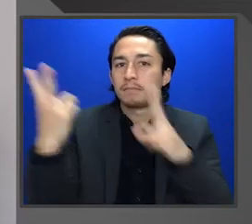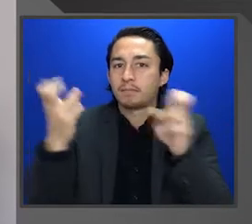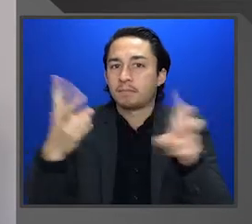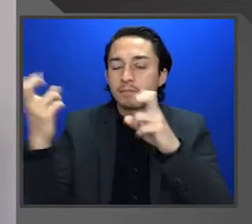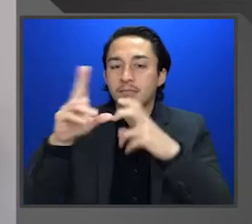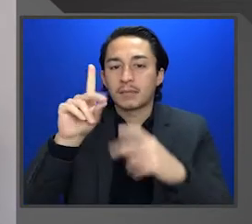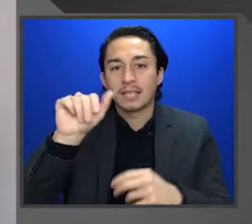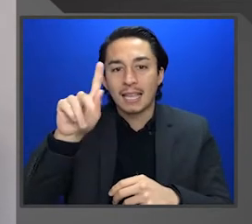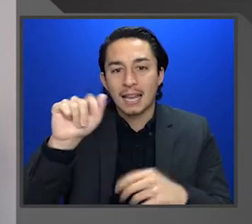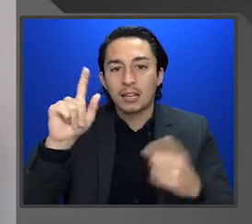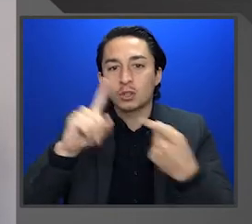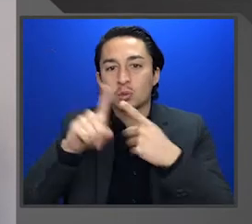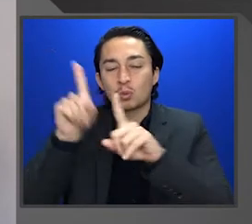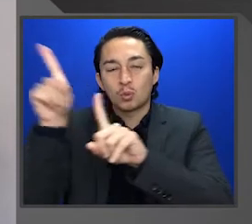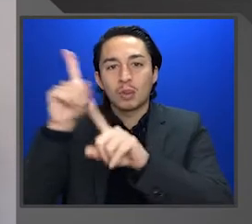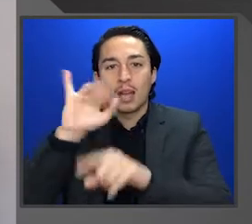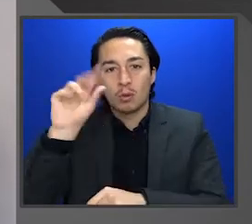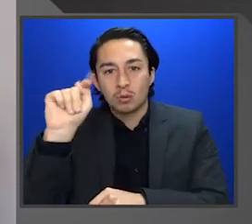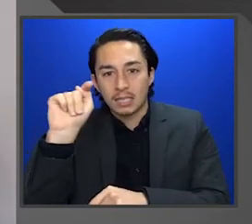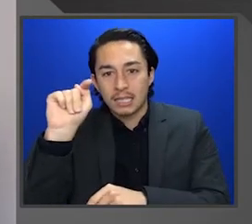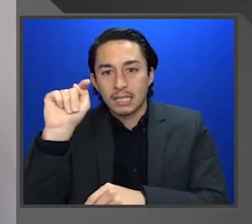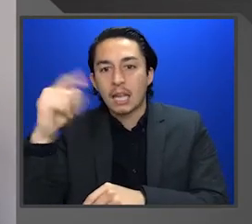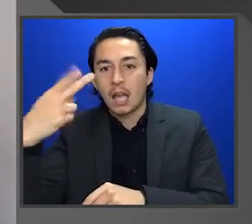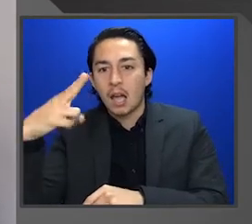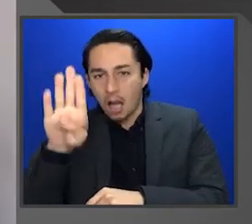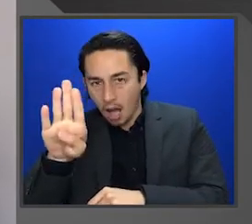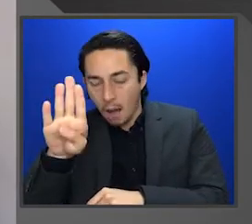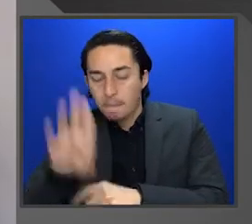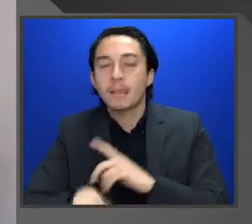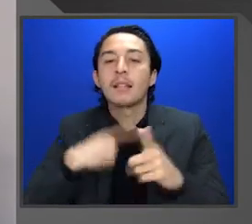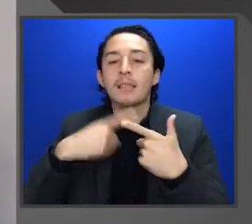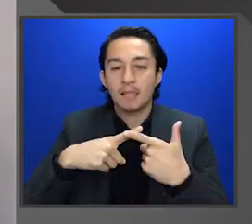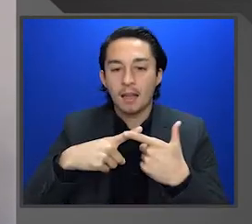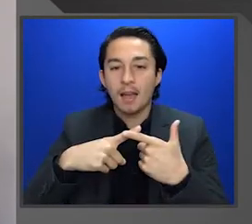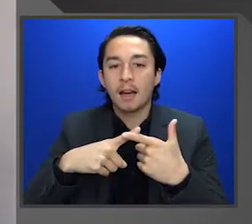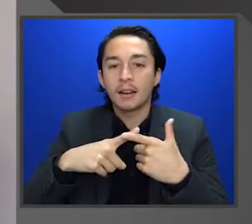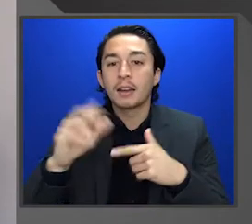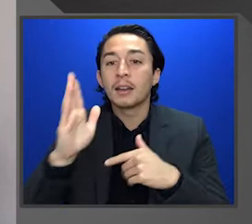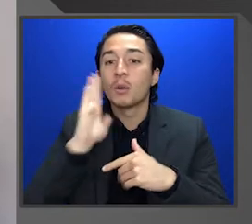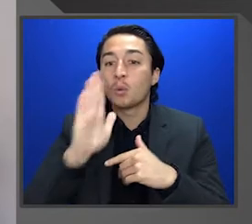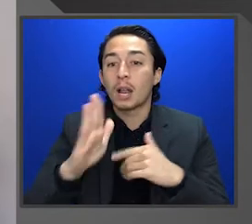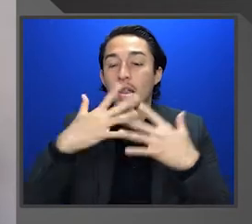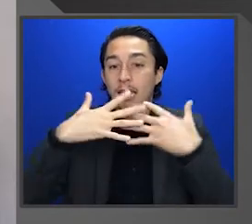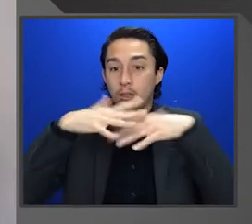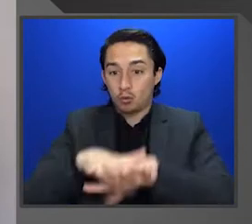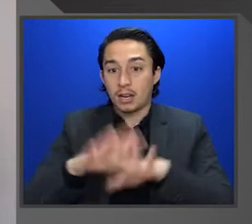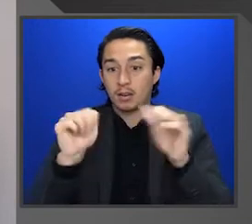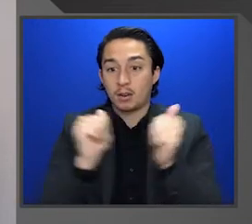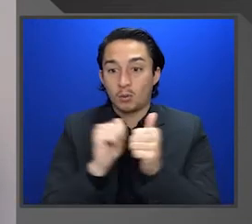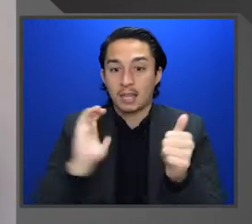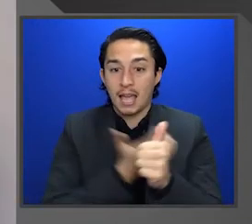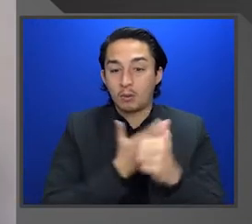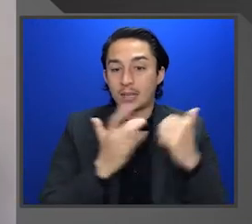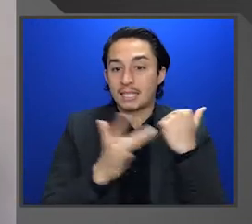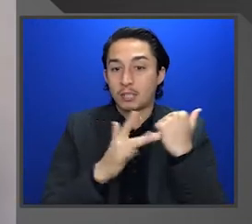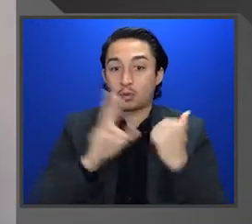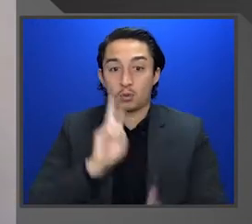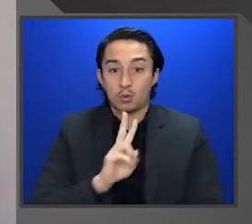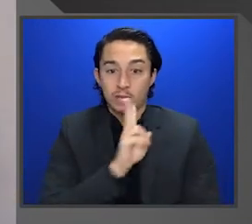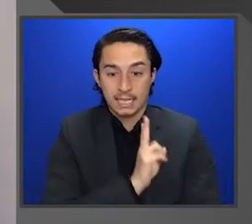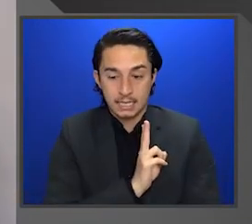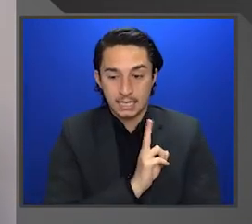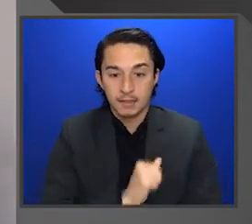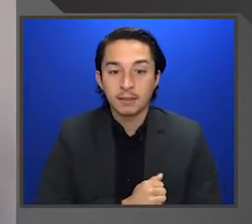the data to Azure IoT Hub, which then integrates with our Azure